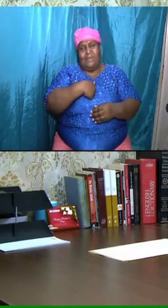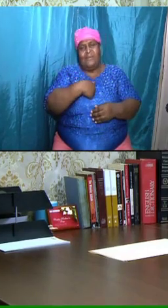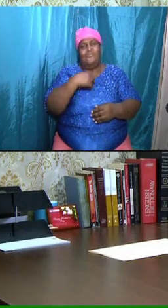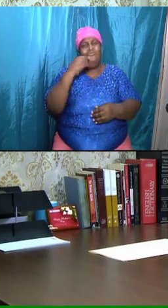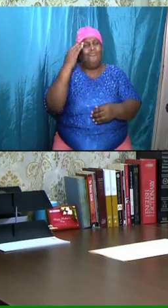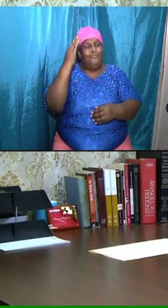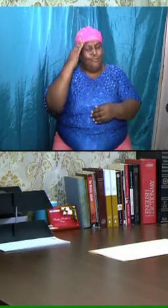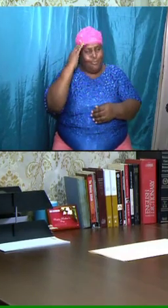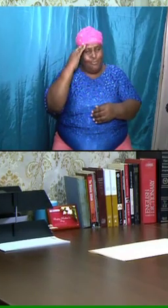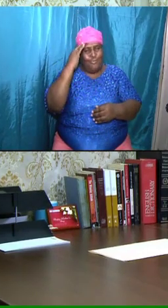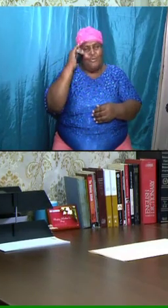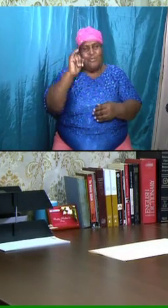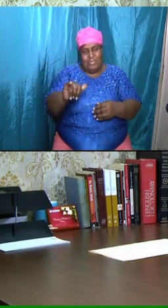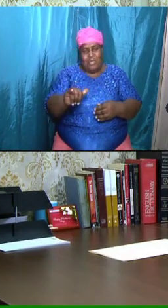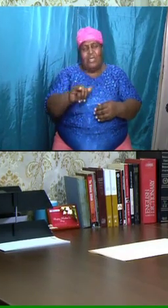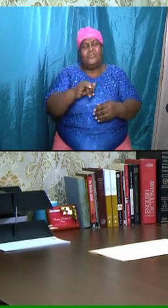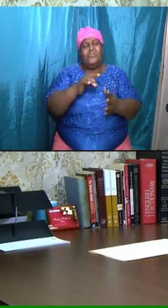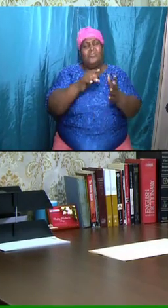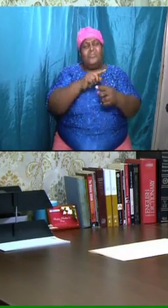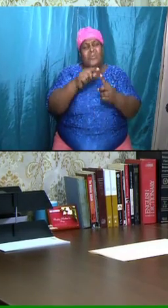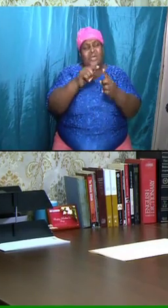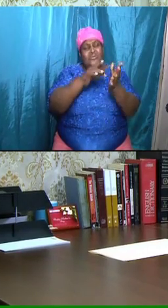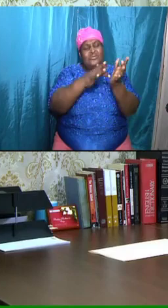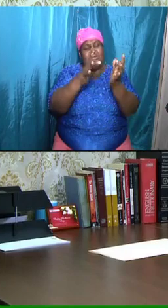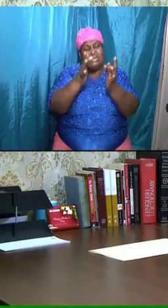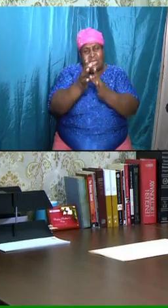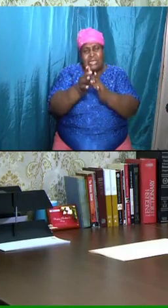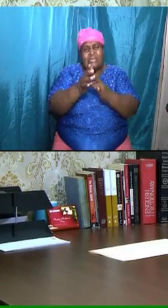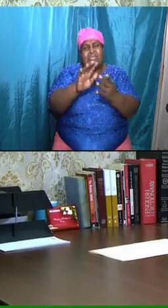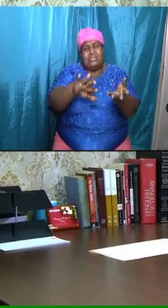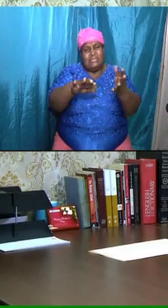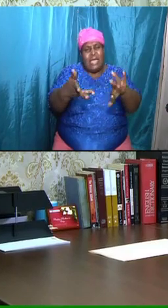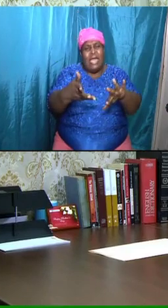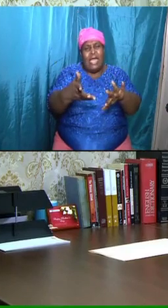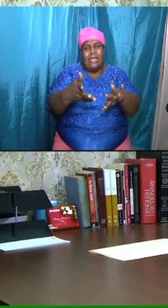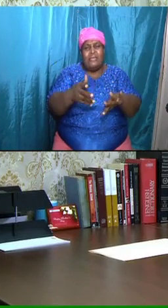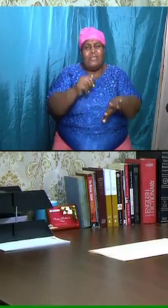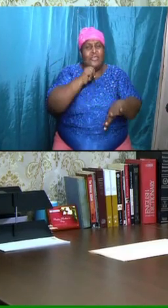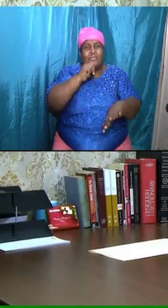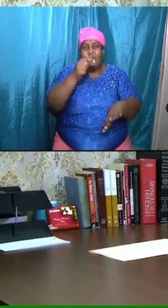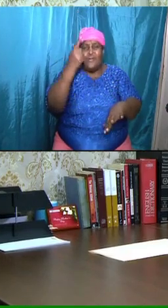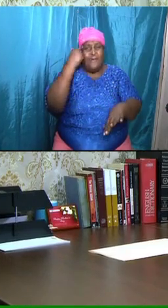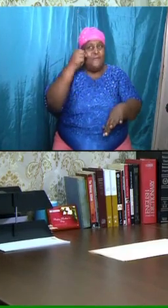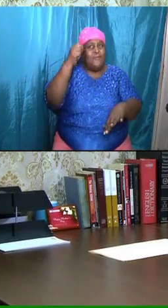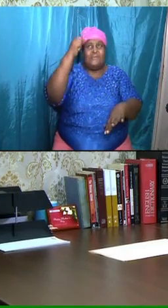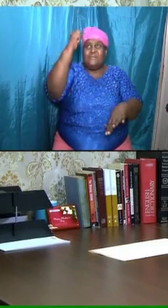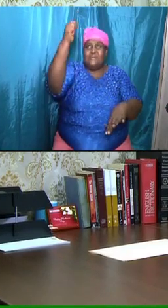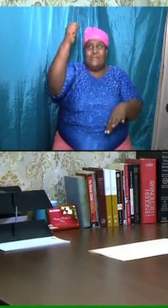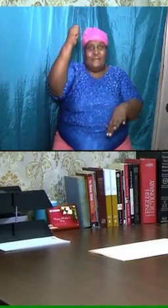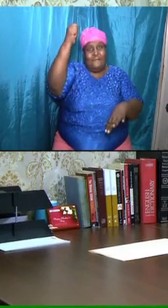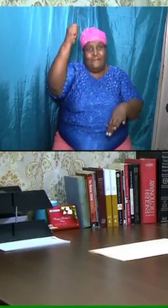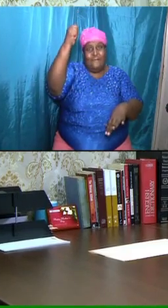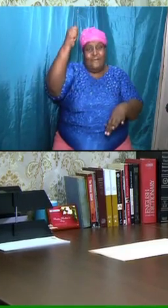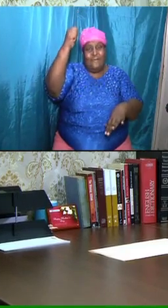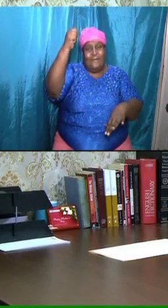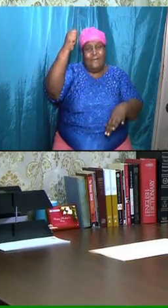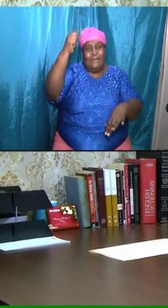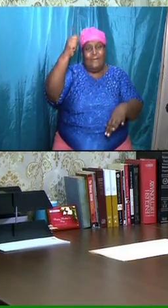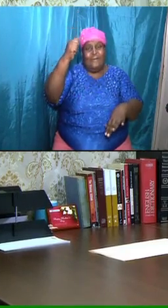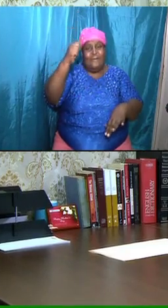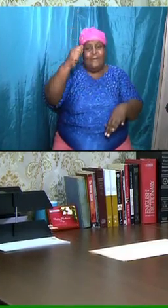when Messiah was cut off, indeed it was not for himself, but when Messiah was cut off, you know what